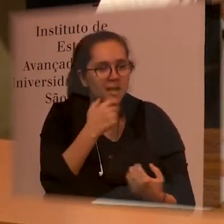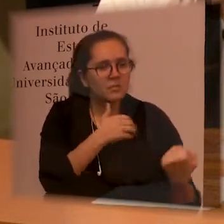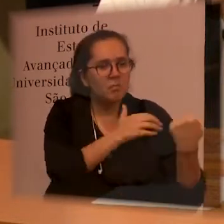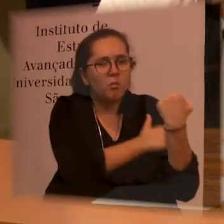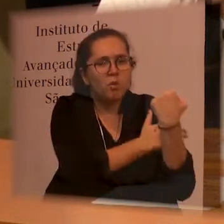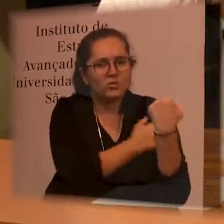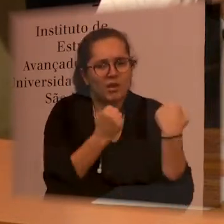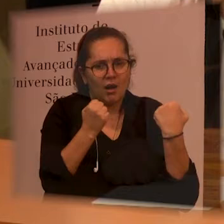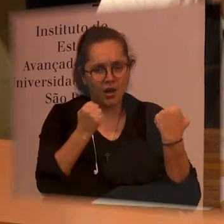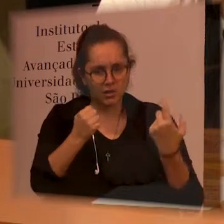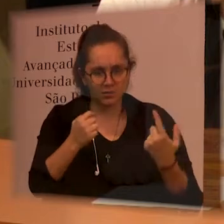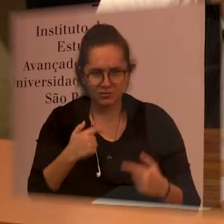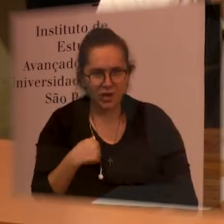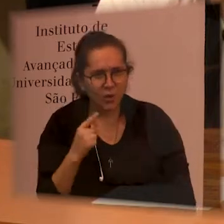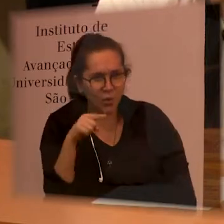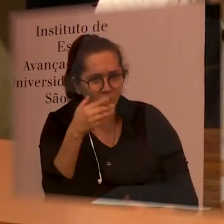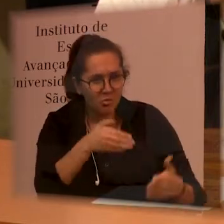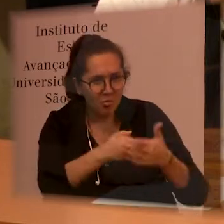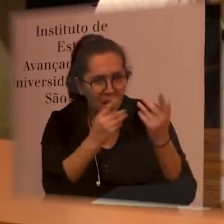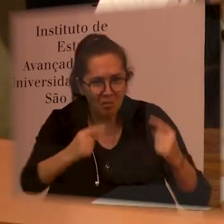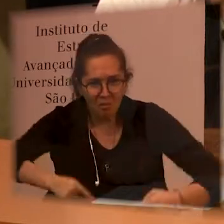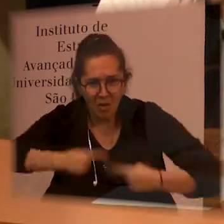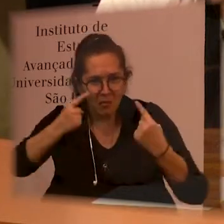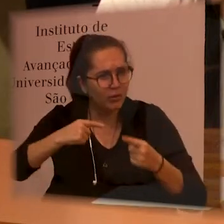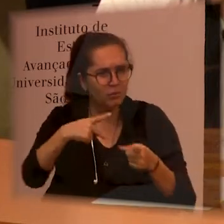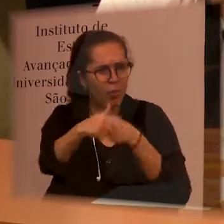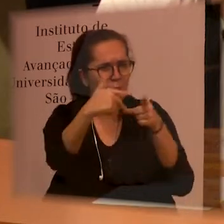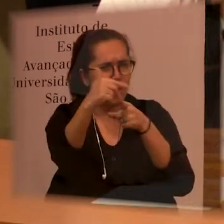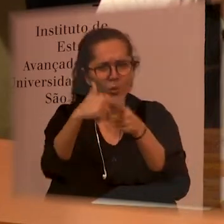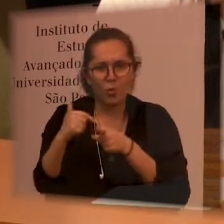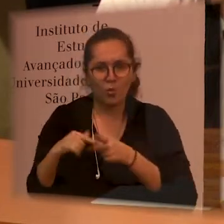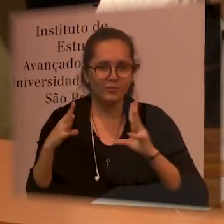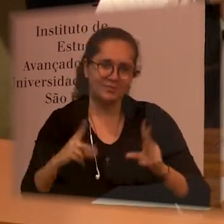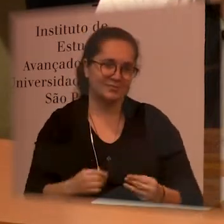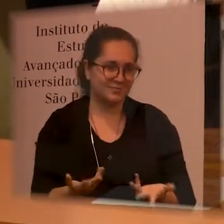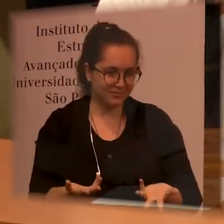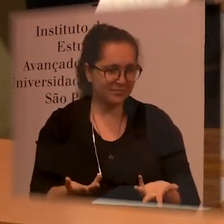would not be encouraged to overcome other barriers